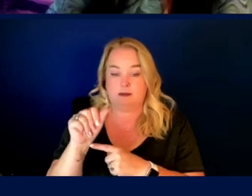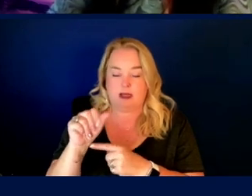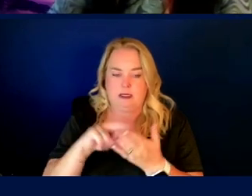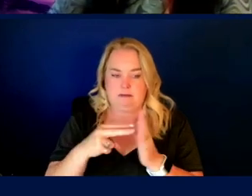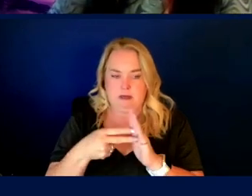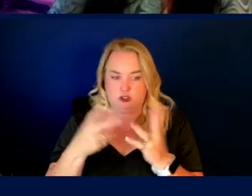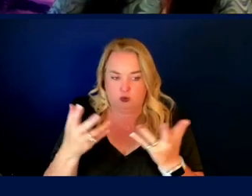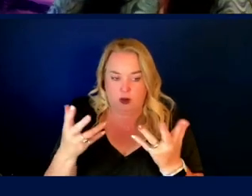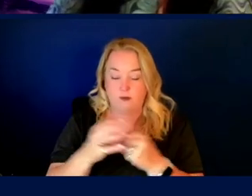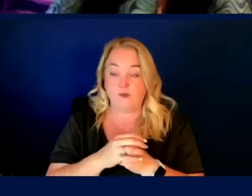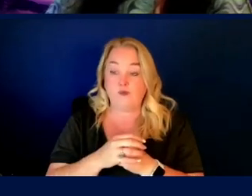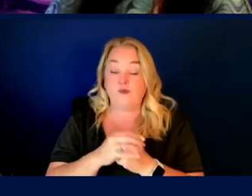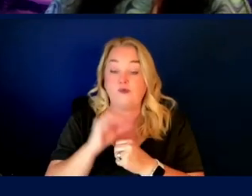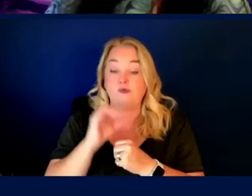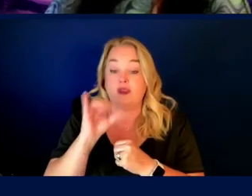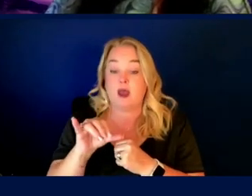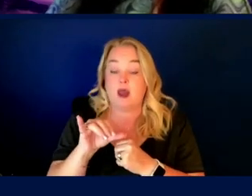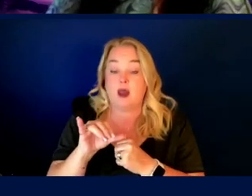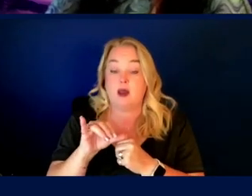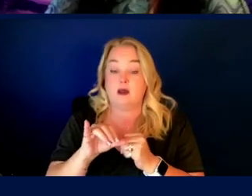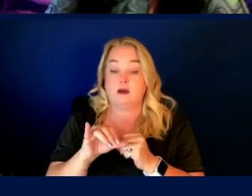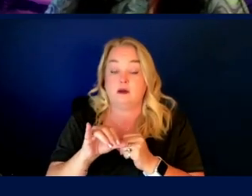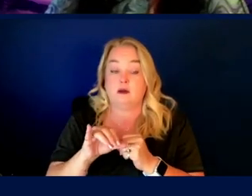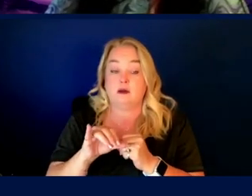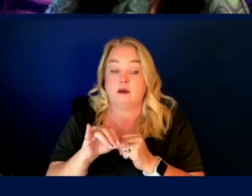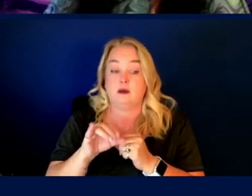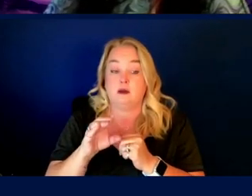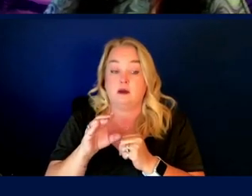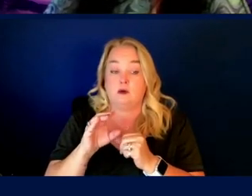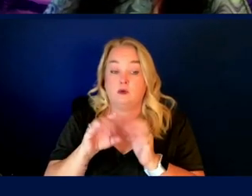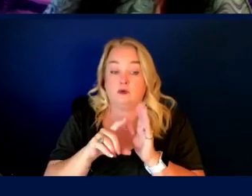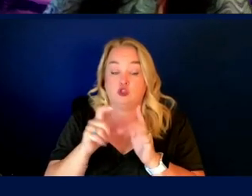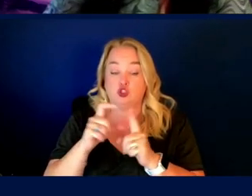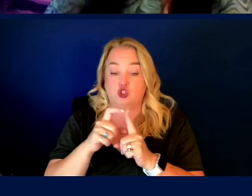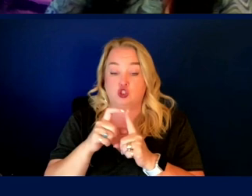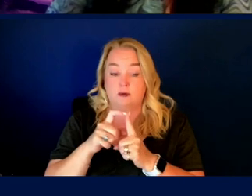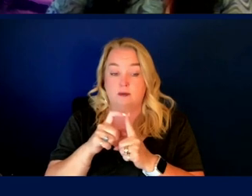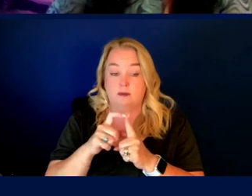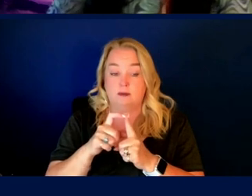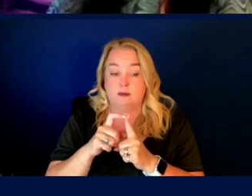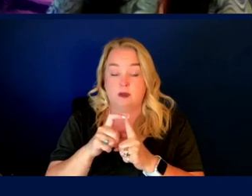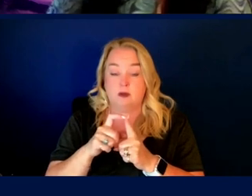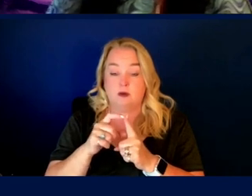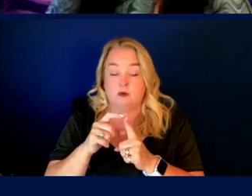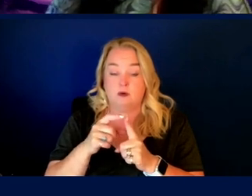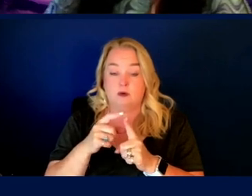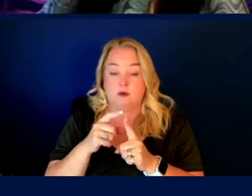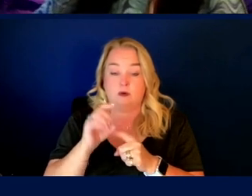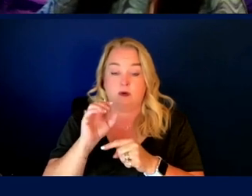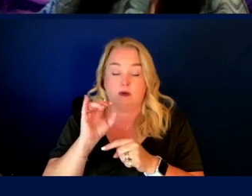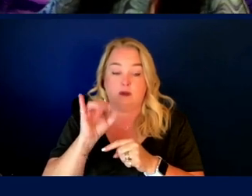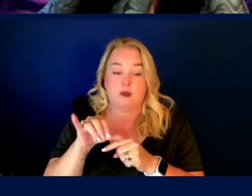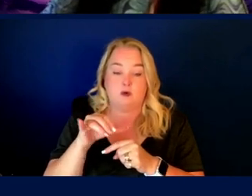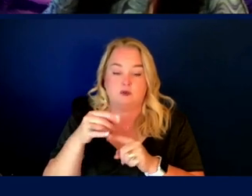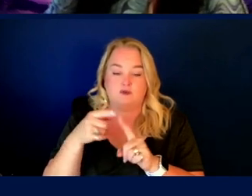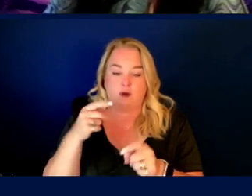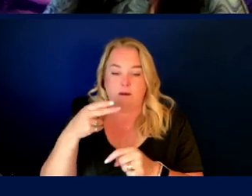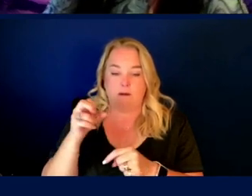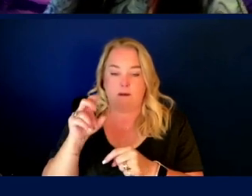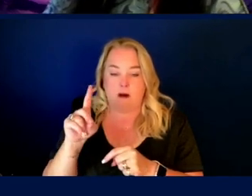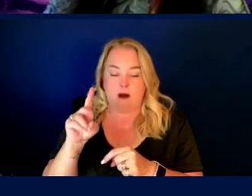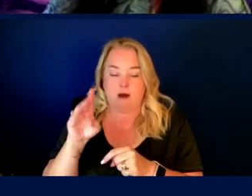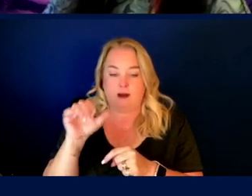this term, uh, was originally developed by Brianne Venice, uh, who is, uh, the host of a podcast called no end insight that focuses on